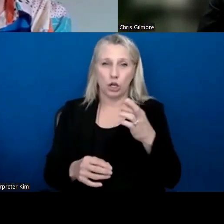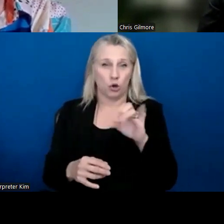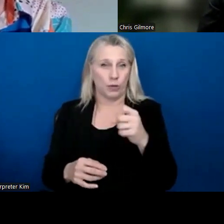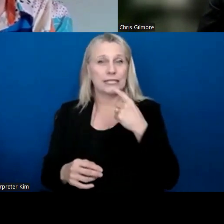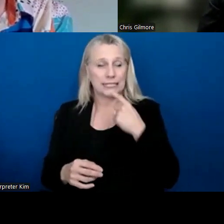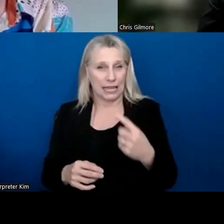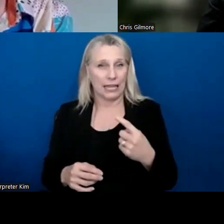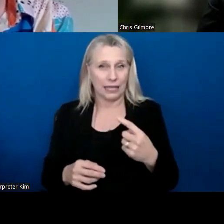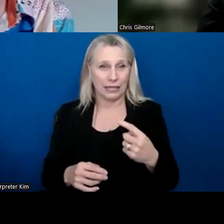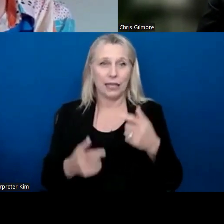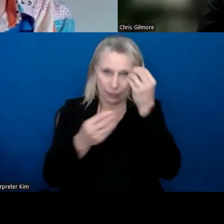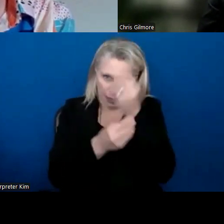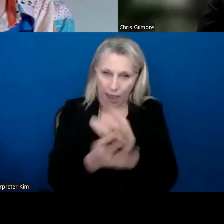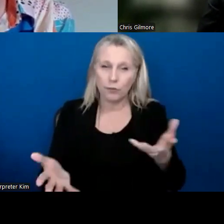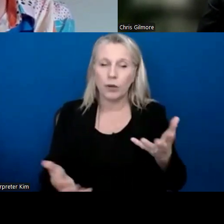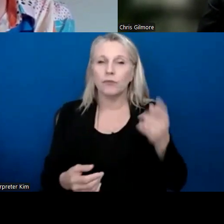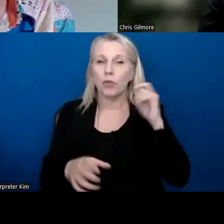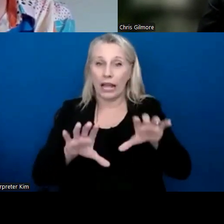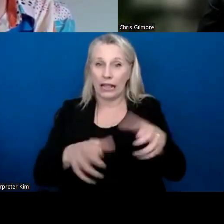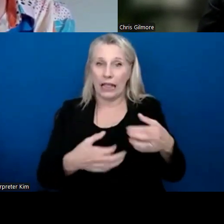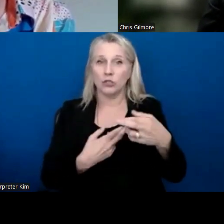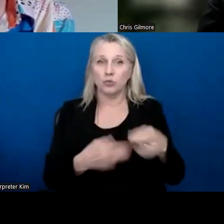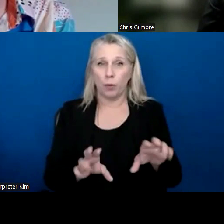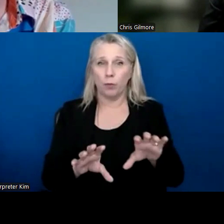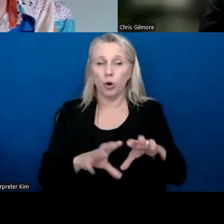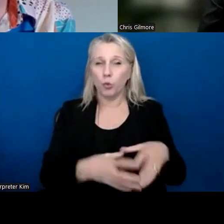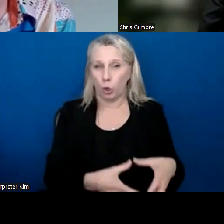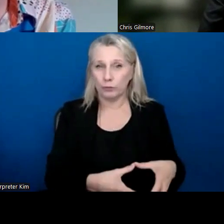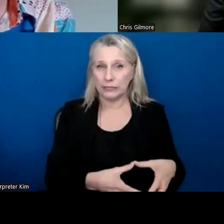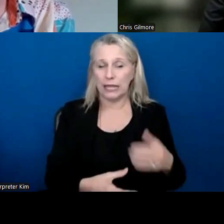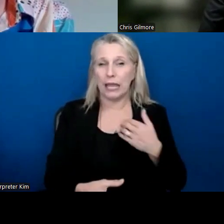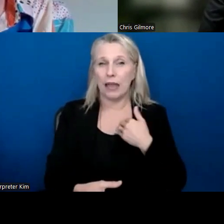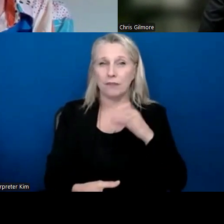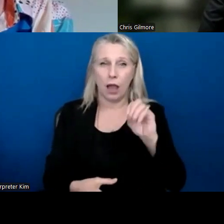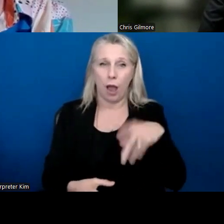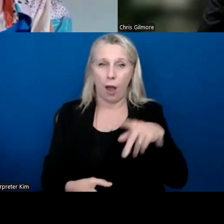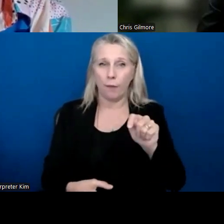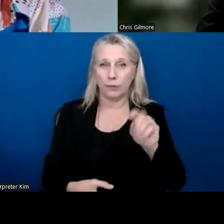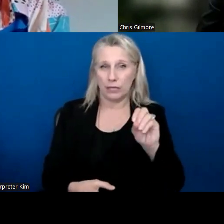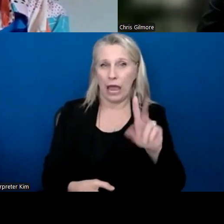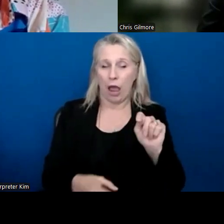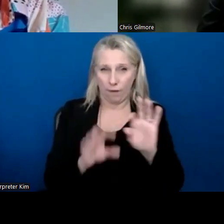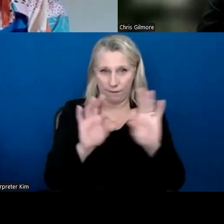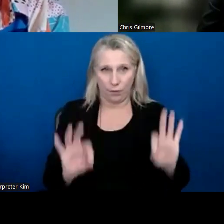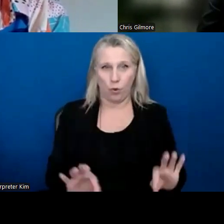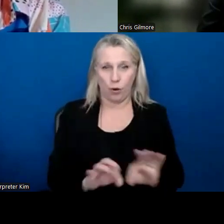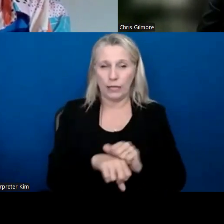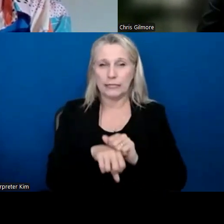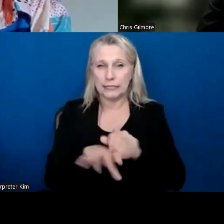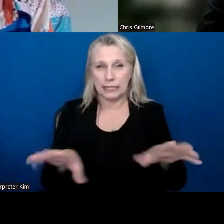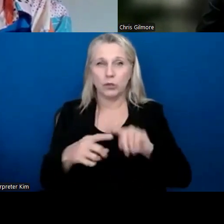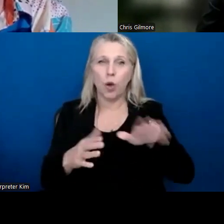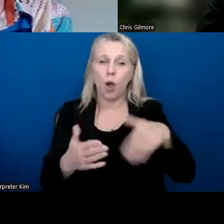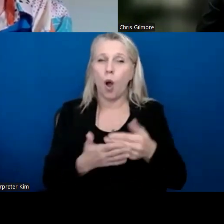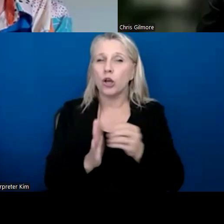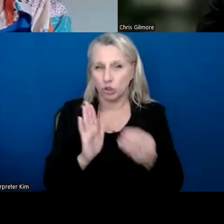um, let everyone know that for the classroom groups, there is an opt out form that is sent to all students.